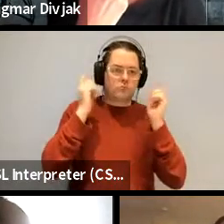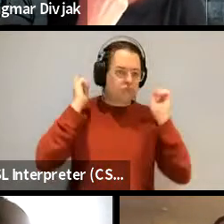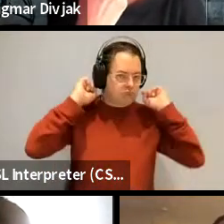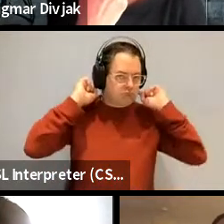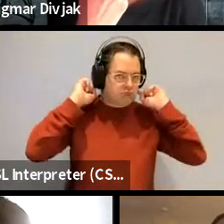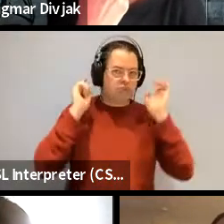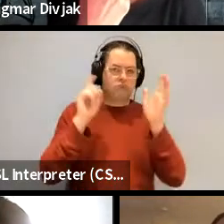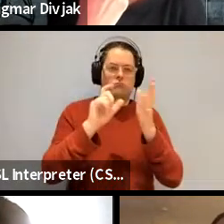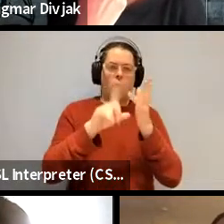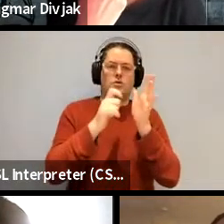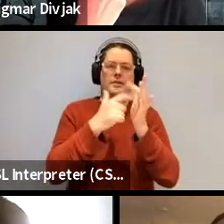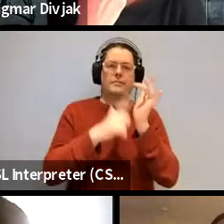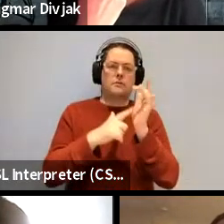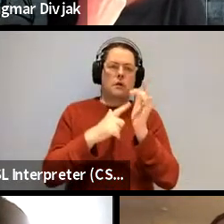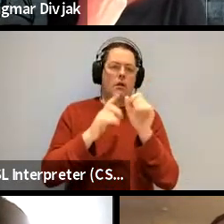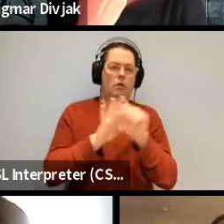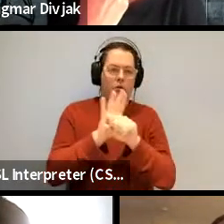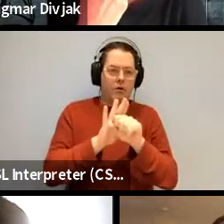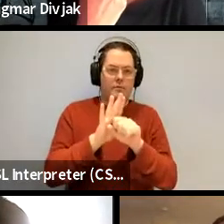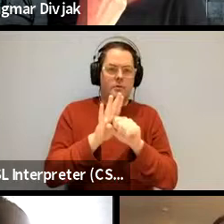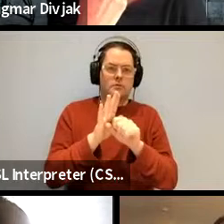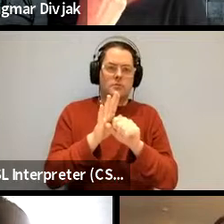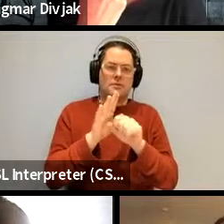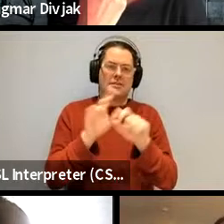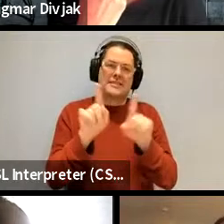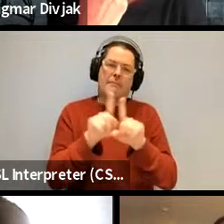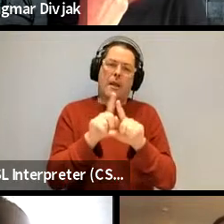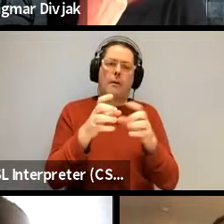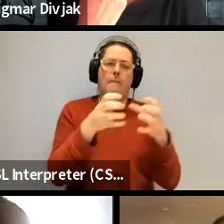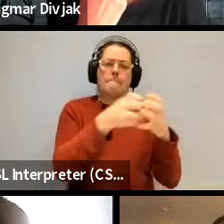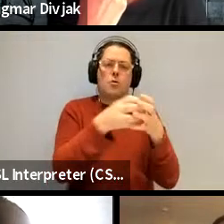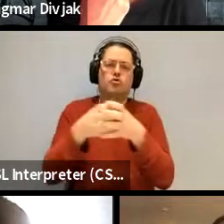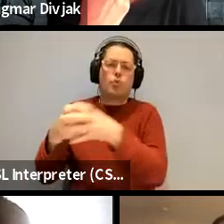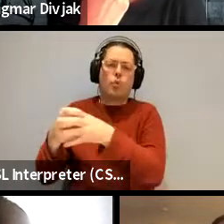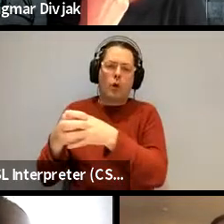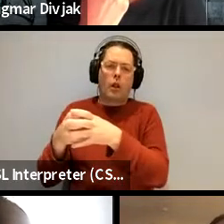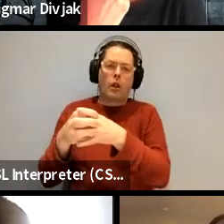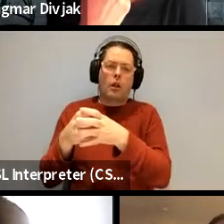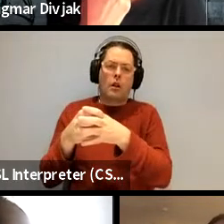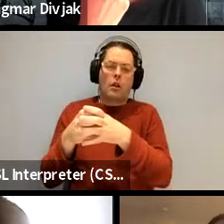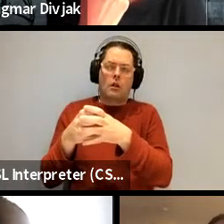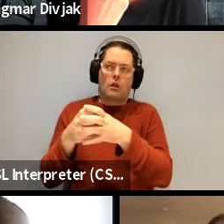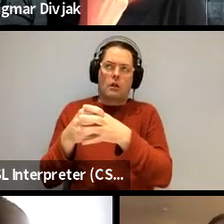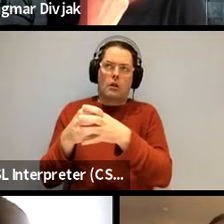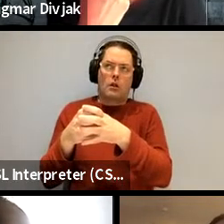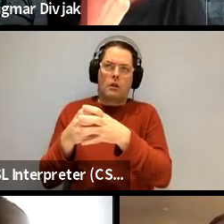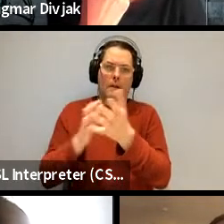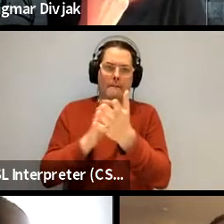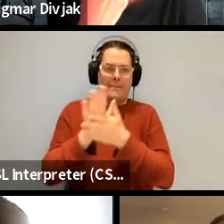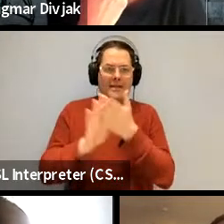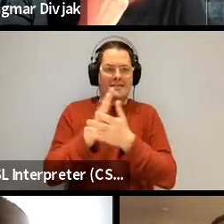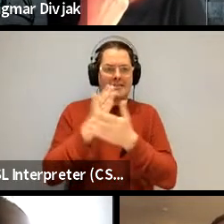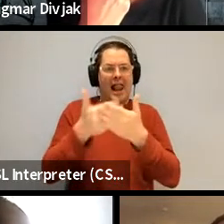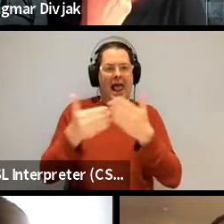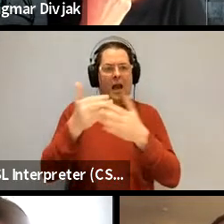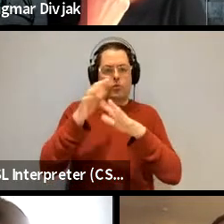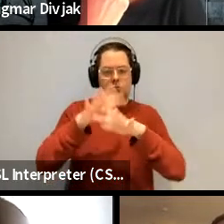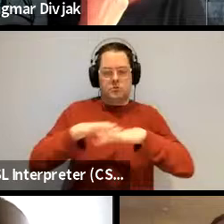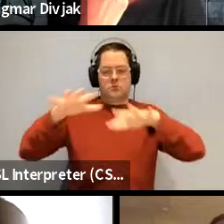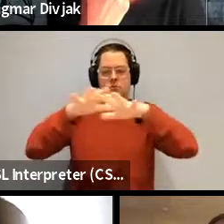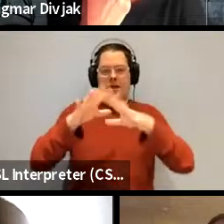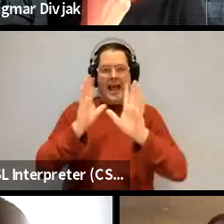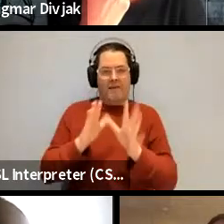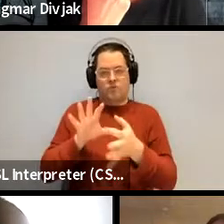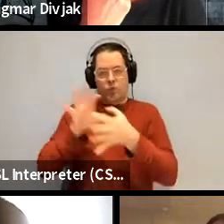absolutely just doesn't claim that it's modular right that that the language network doesn't immediately automatically interface with other parts of the brain